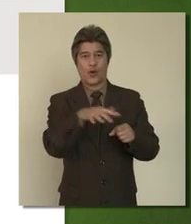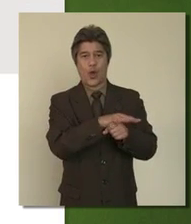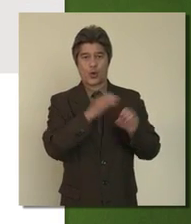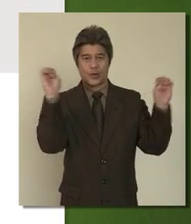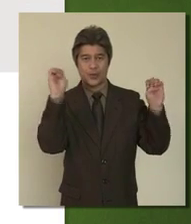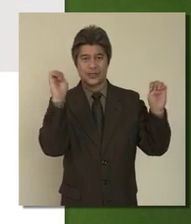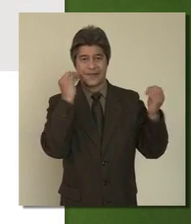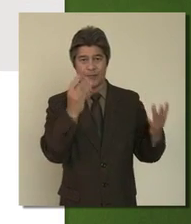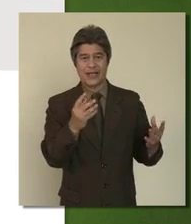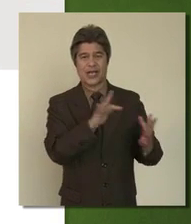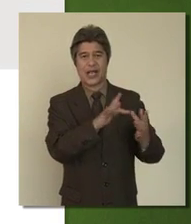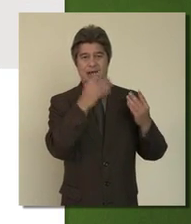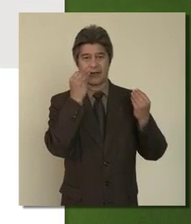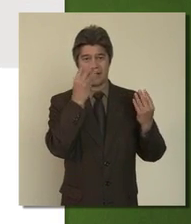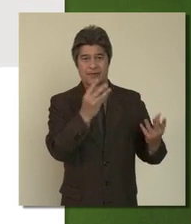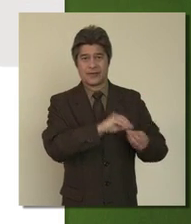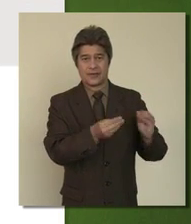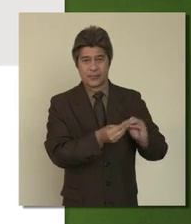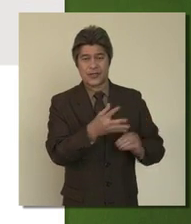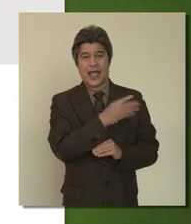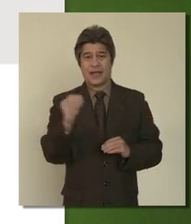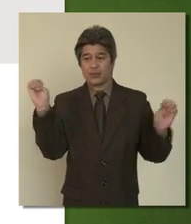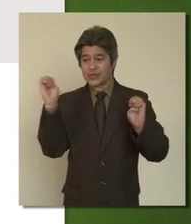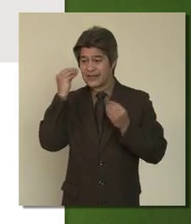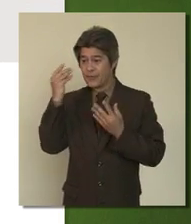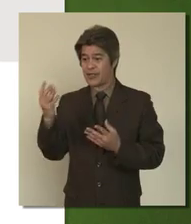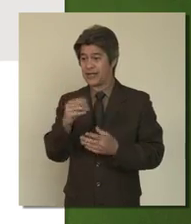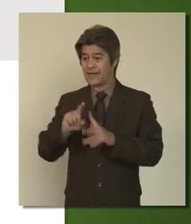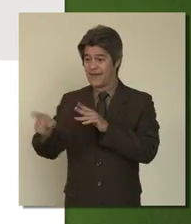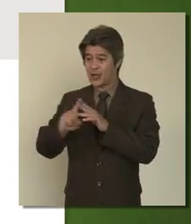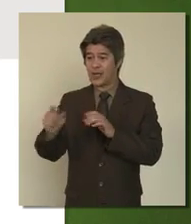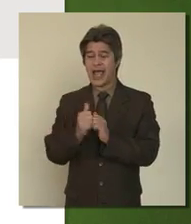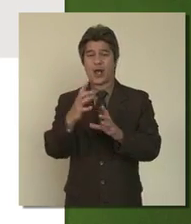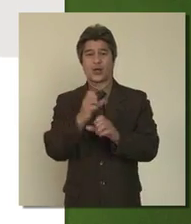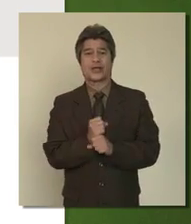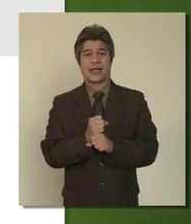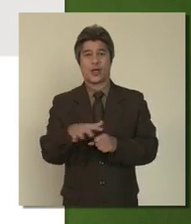contact numbers, information about sheltering and evacuation, and how to get local alerts and warnings.